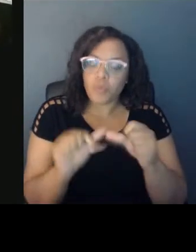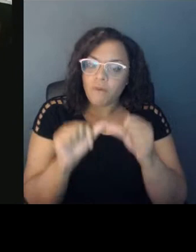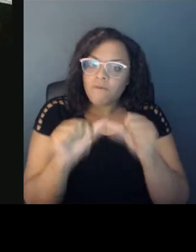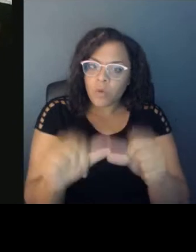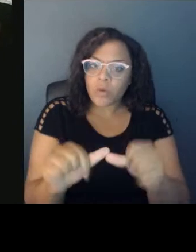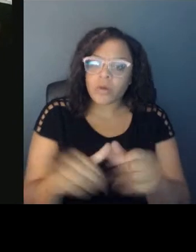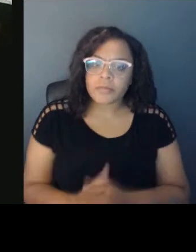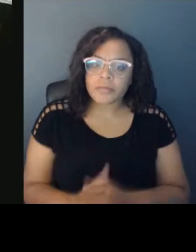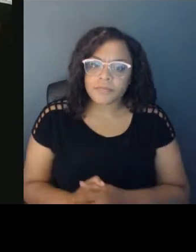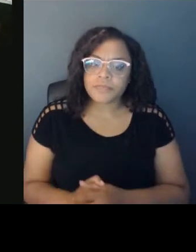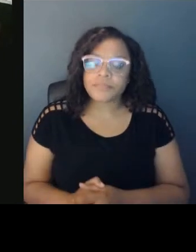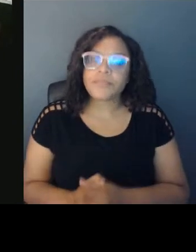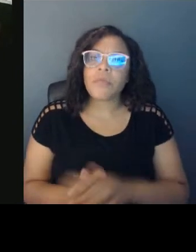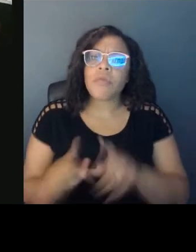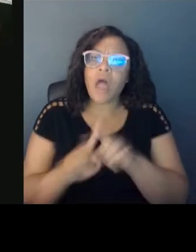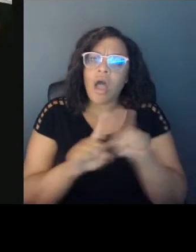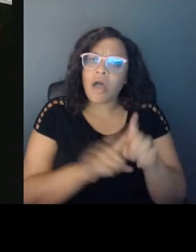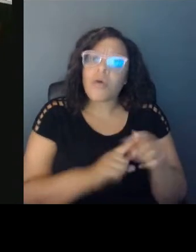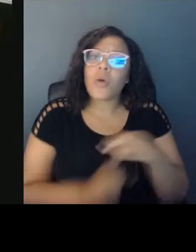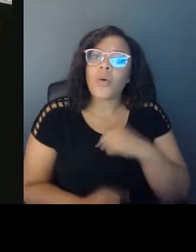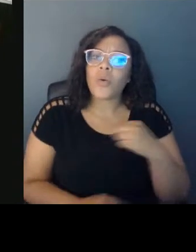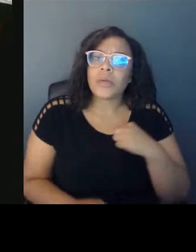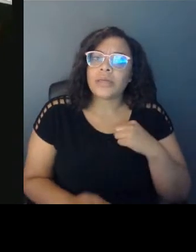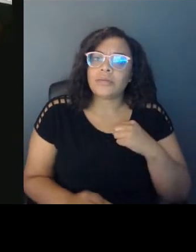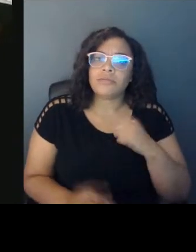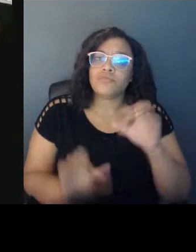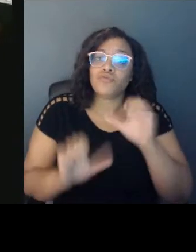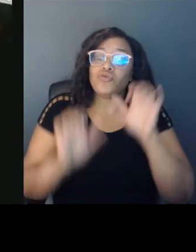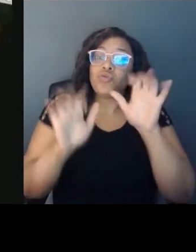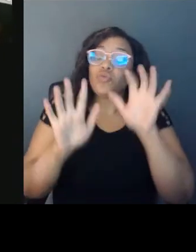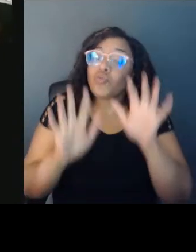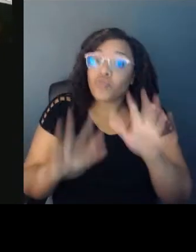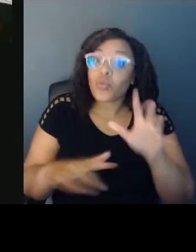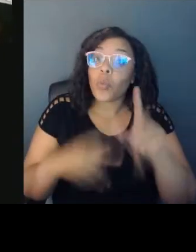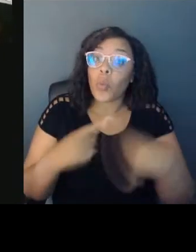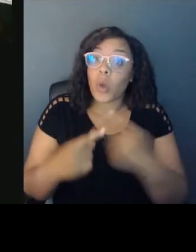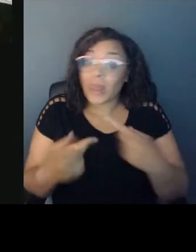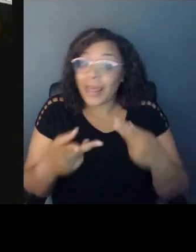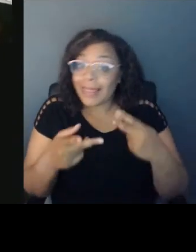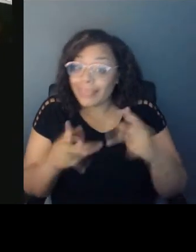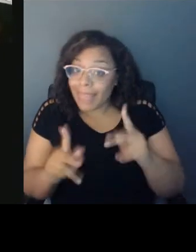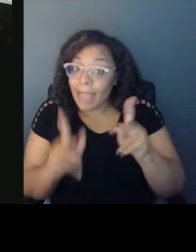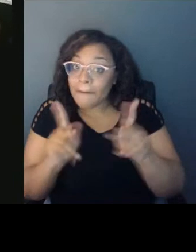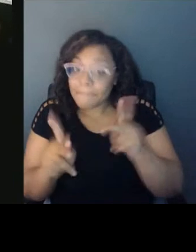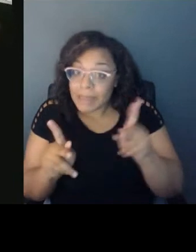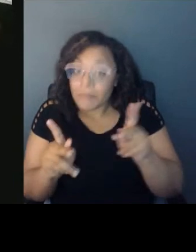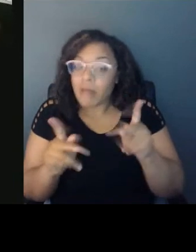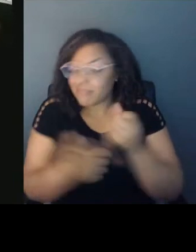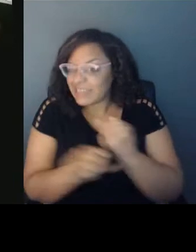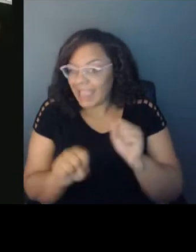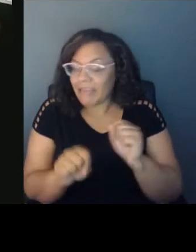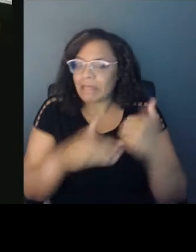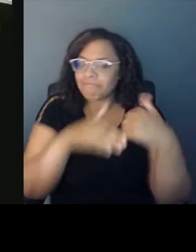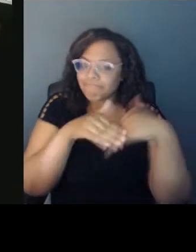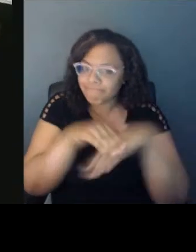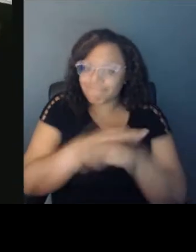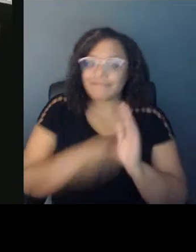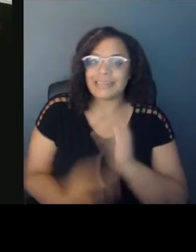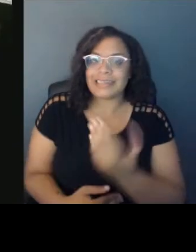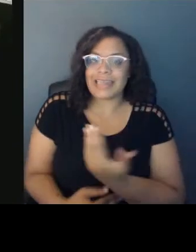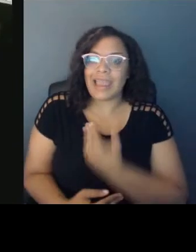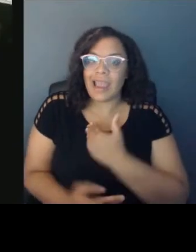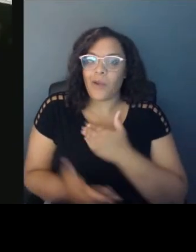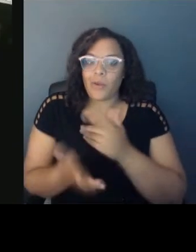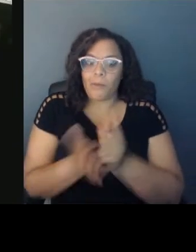well when we allow people safely into our space, into our moments of vulnerability to